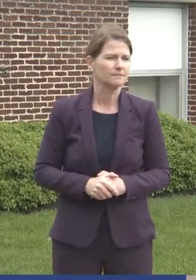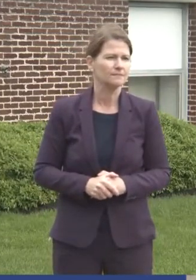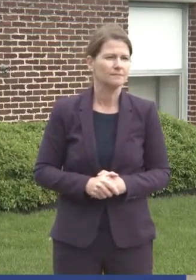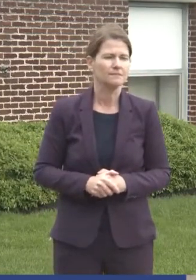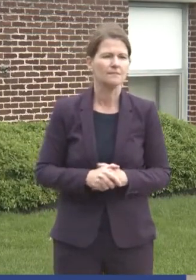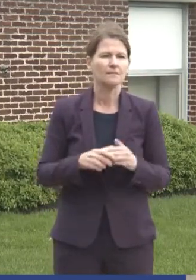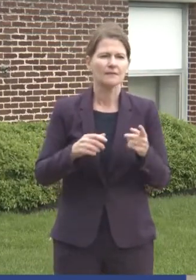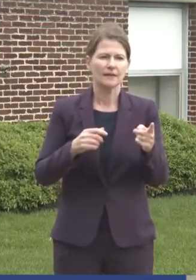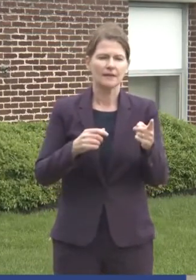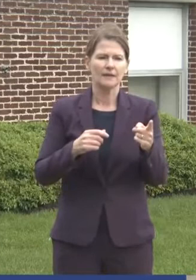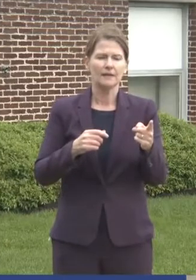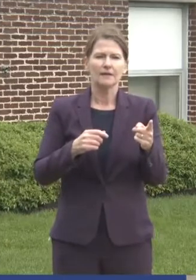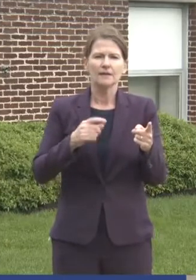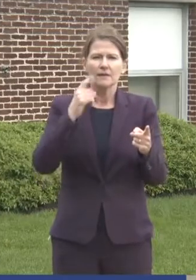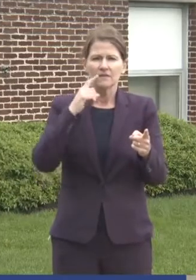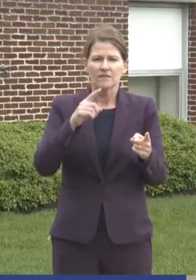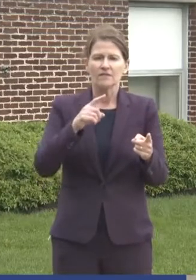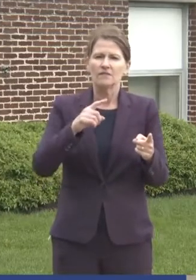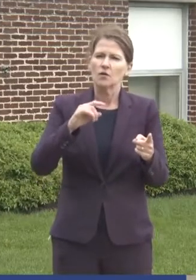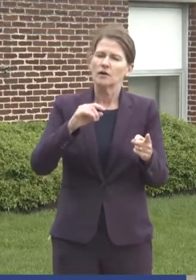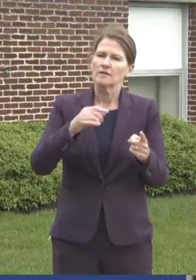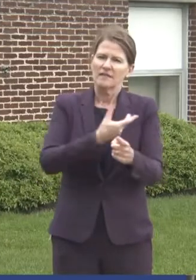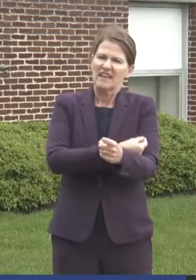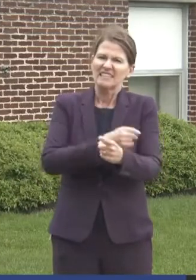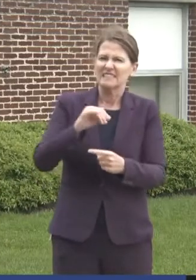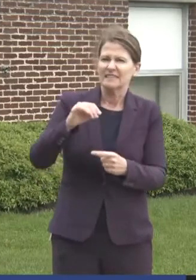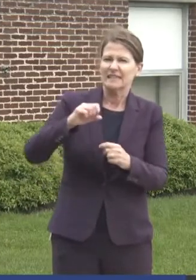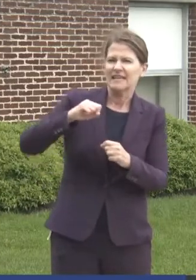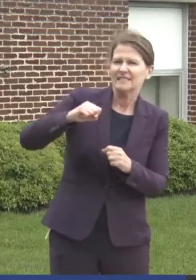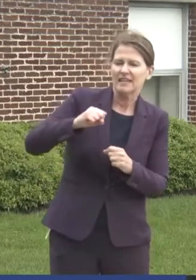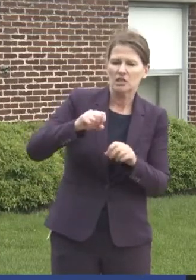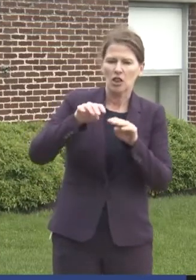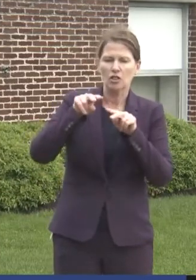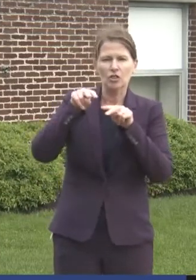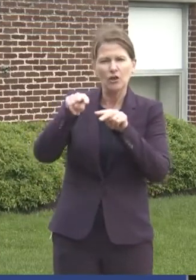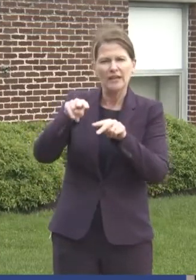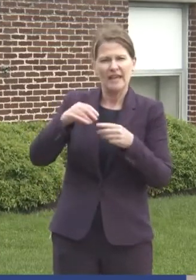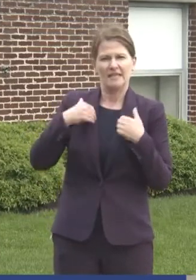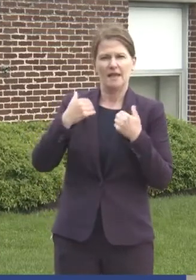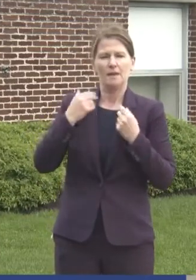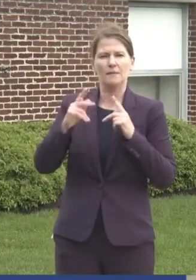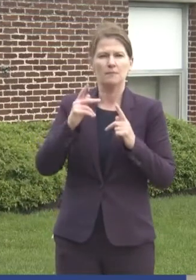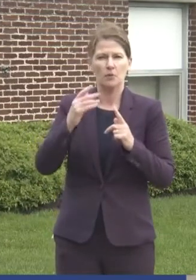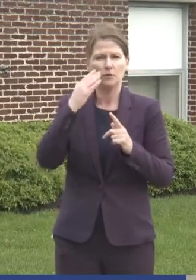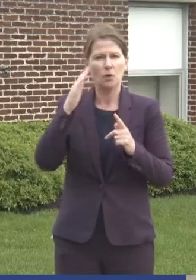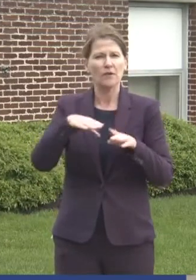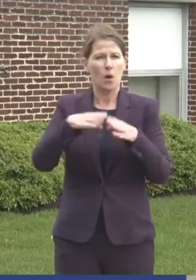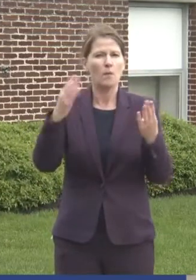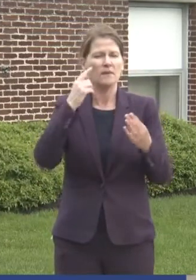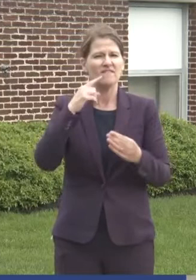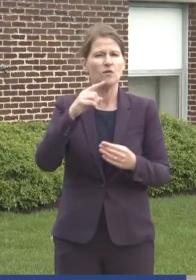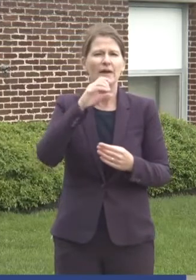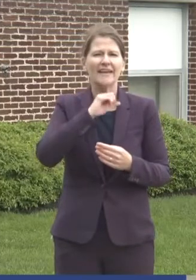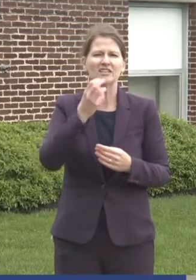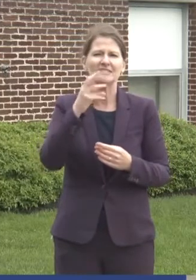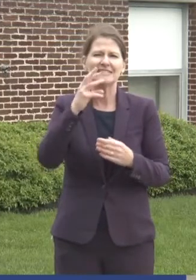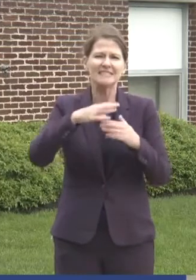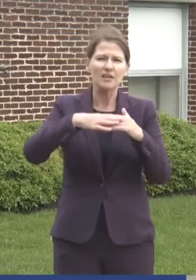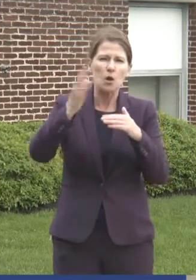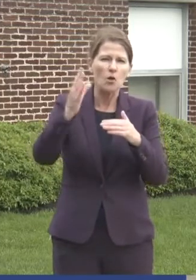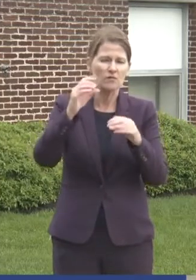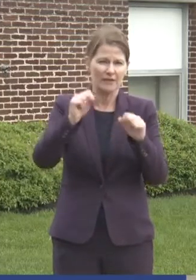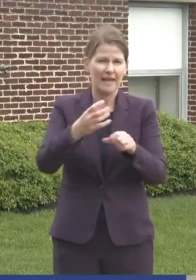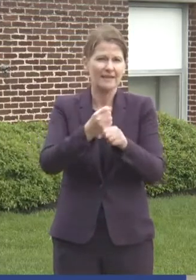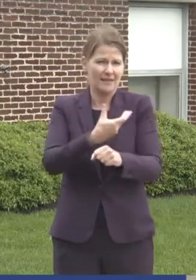In regards to addressing hesitation, looking at young people, I know that we open eligibility to 16 and over right now with that